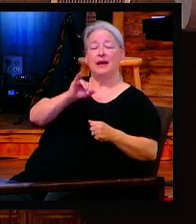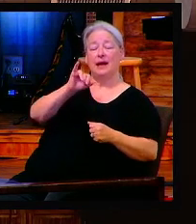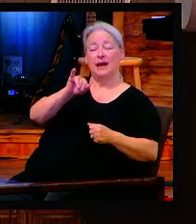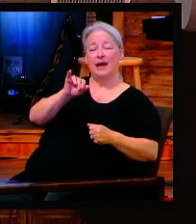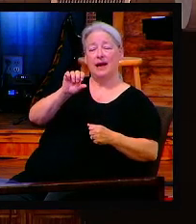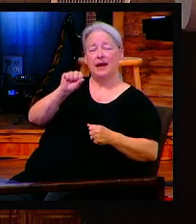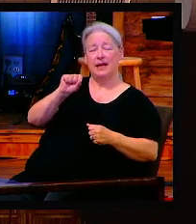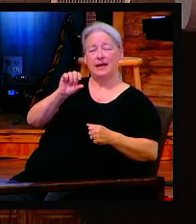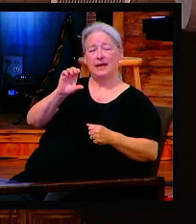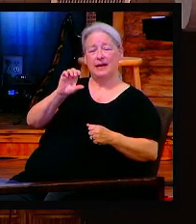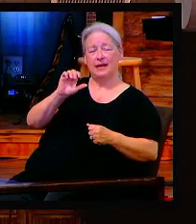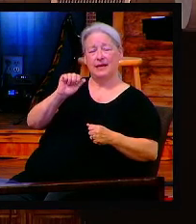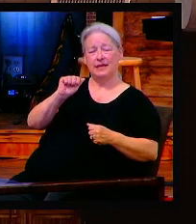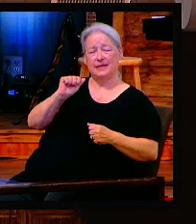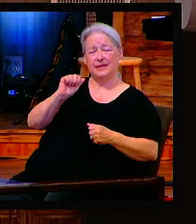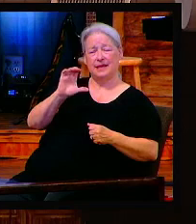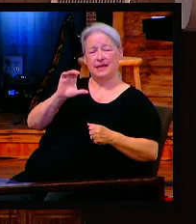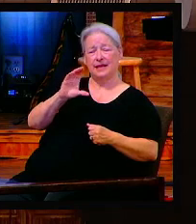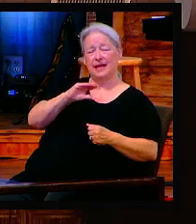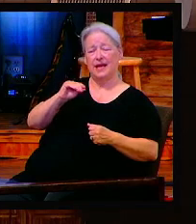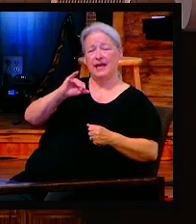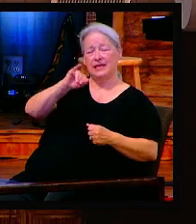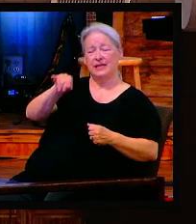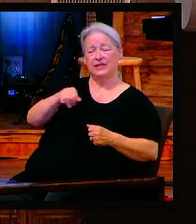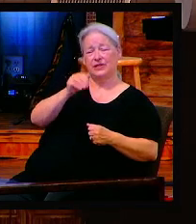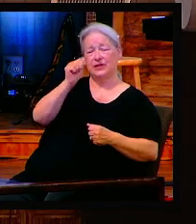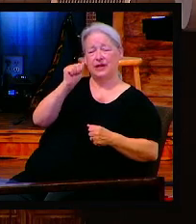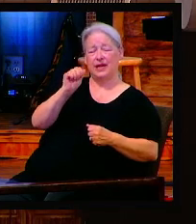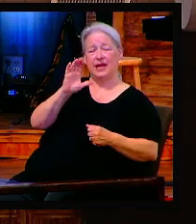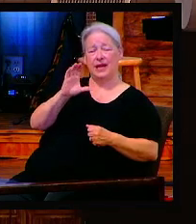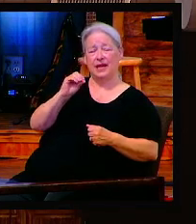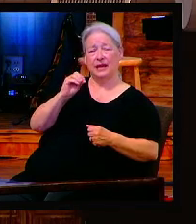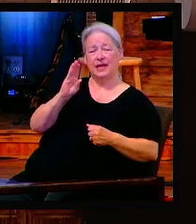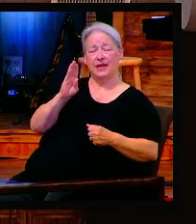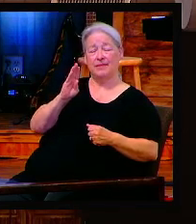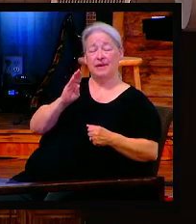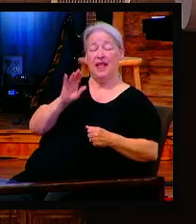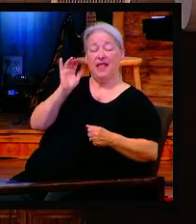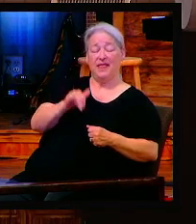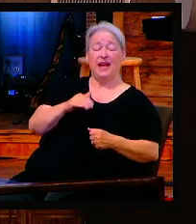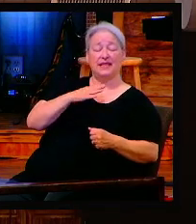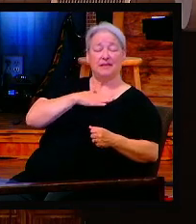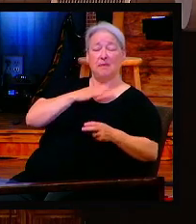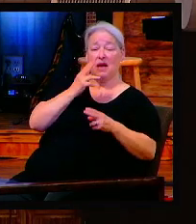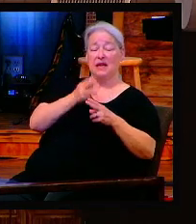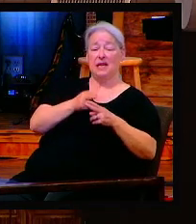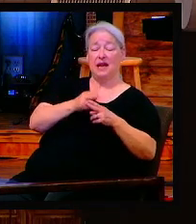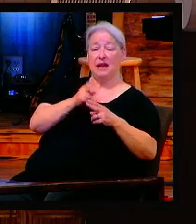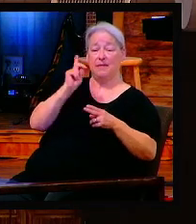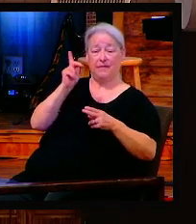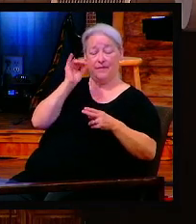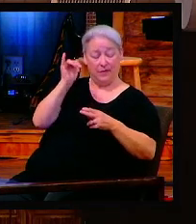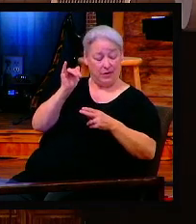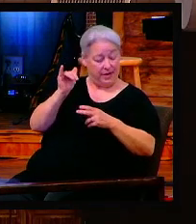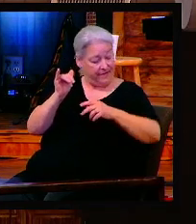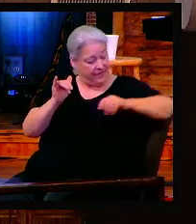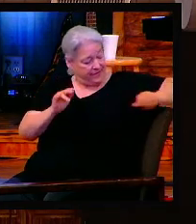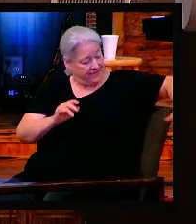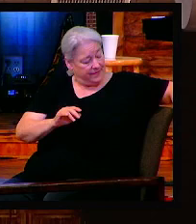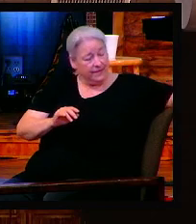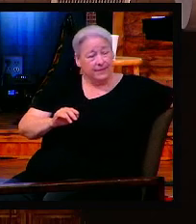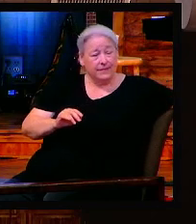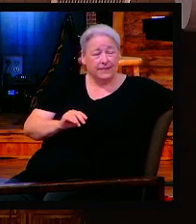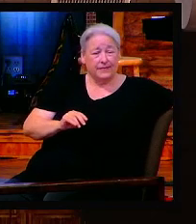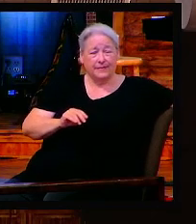forever. Everybody say forever. Do you think he was kidding when he said that? He said, this is my name forever.